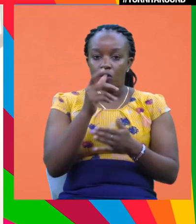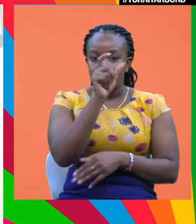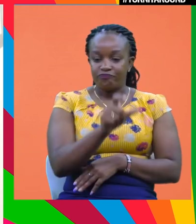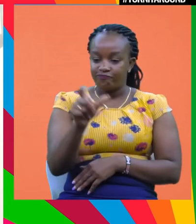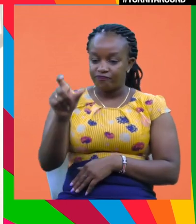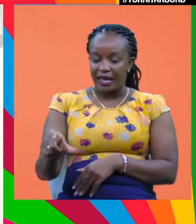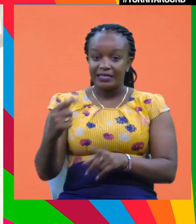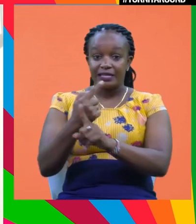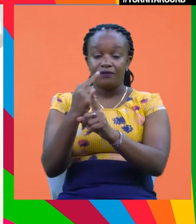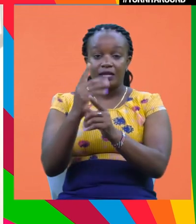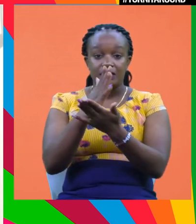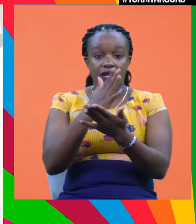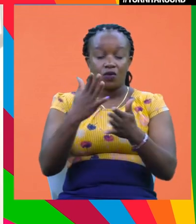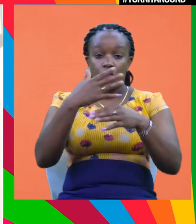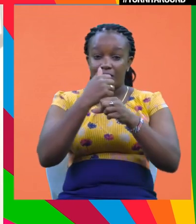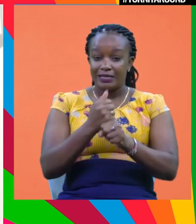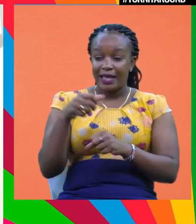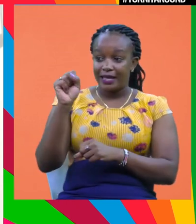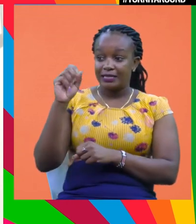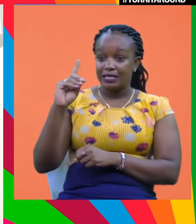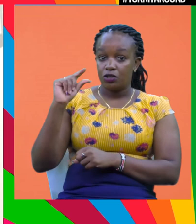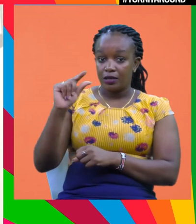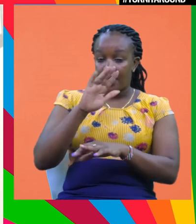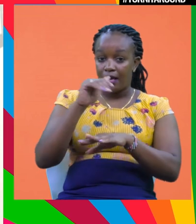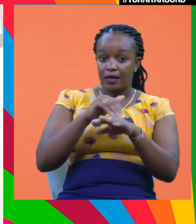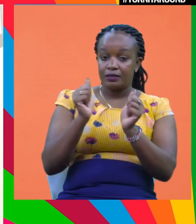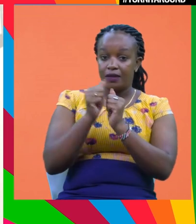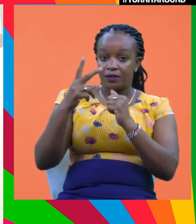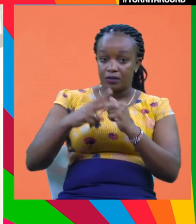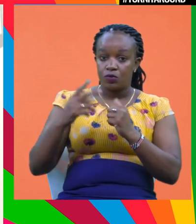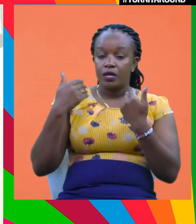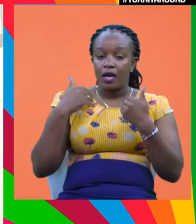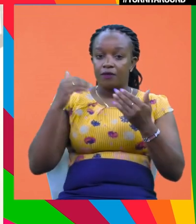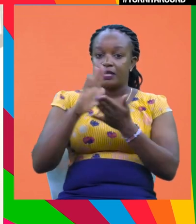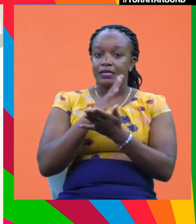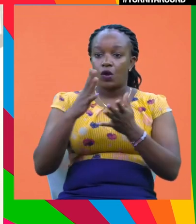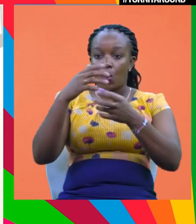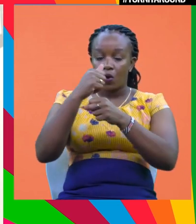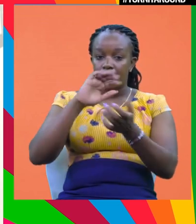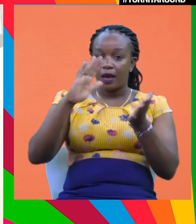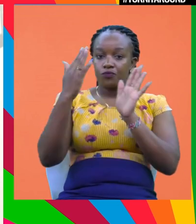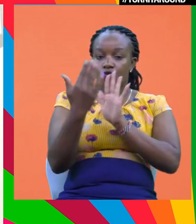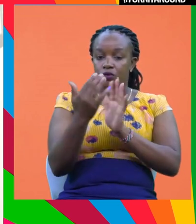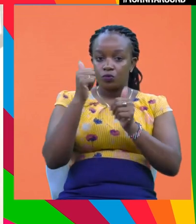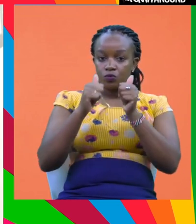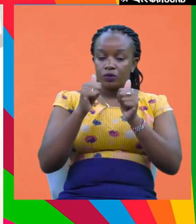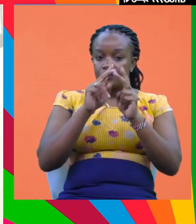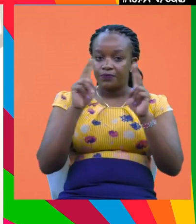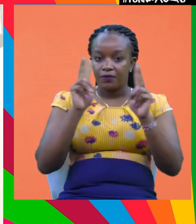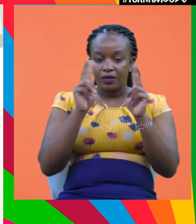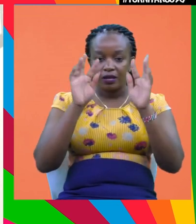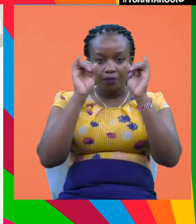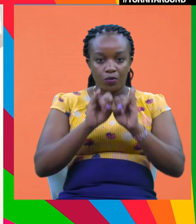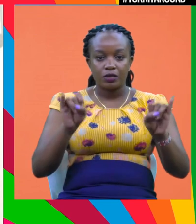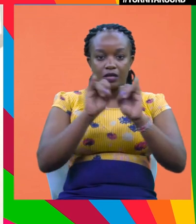of the different stakeholders. And, you know, SDGs as 17 advocates for a multi-stakeholder approach that's imperative in order to